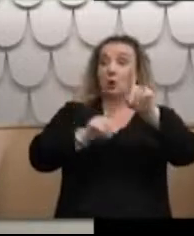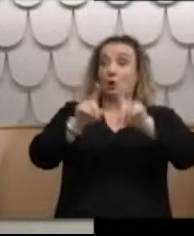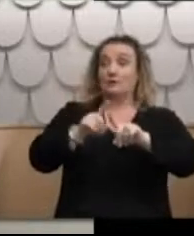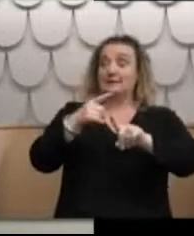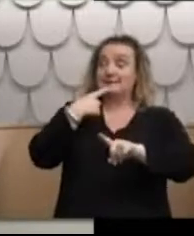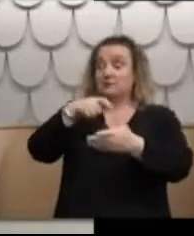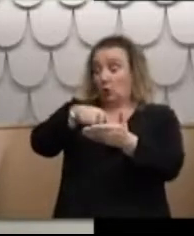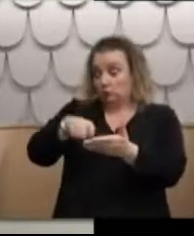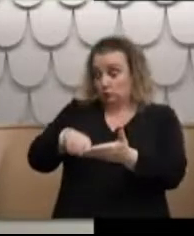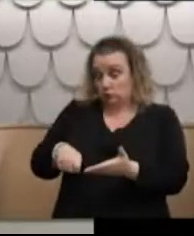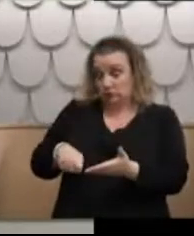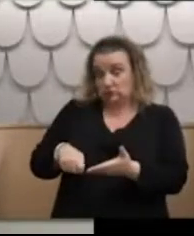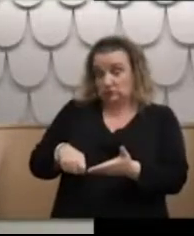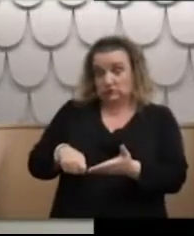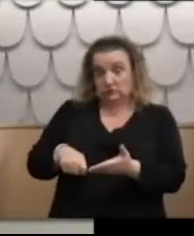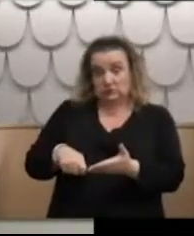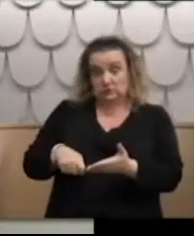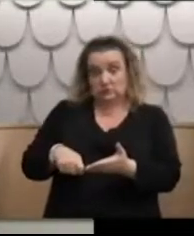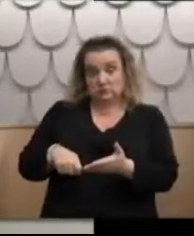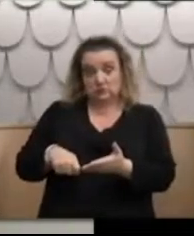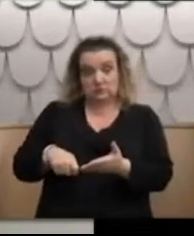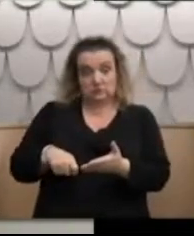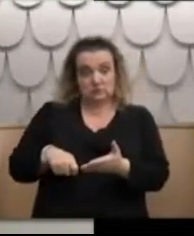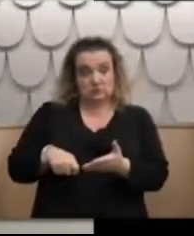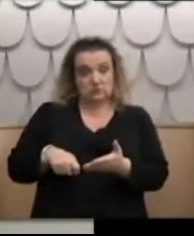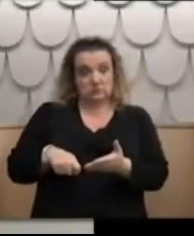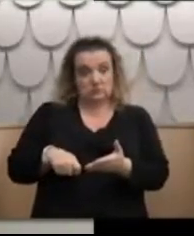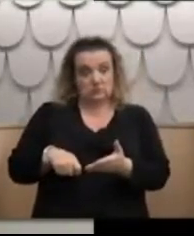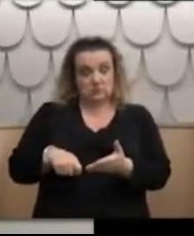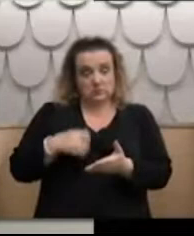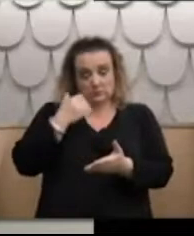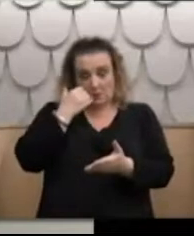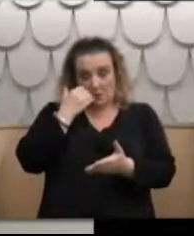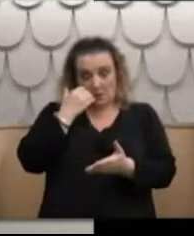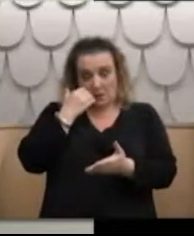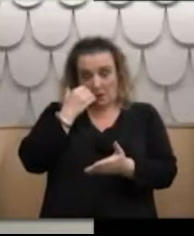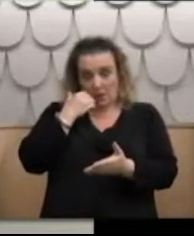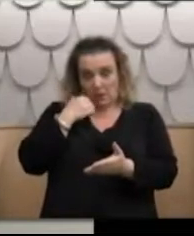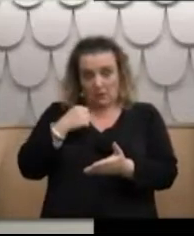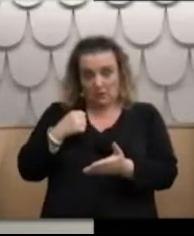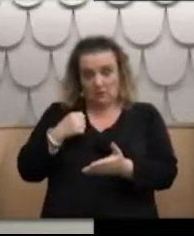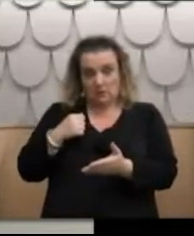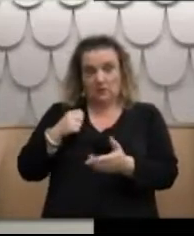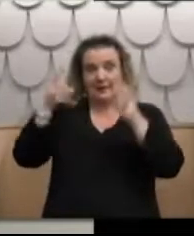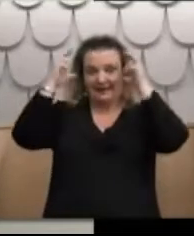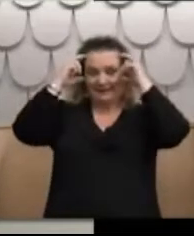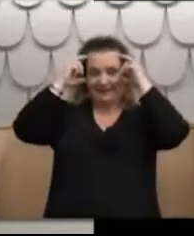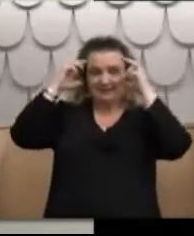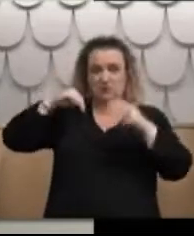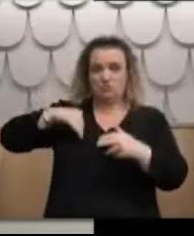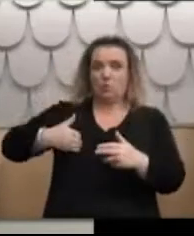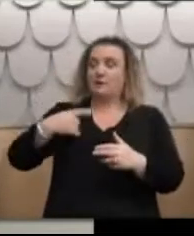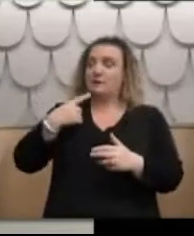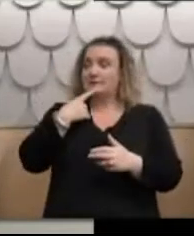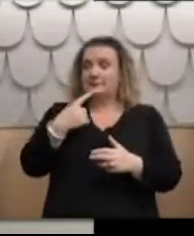my nurse's notes said I had an interview Blake Licks. There are no other comments about side effects or anything